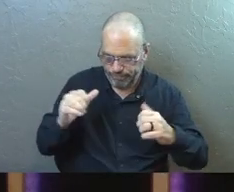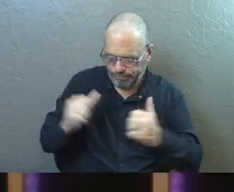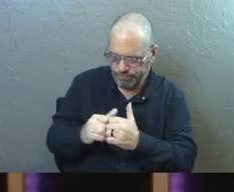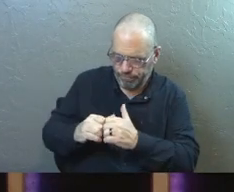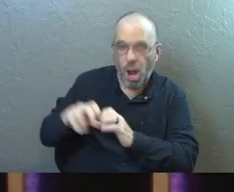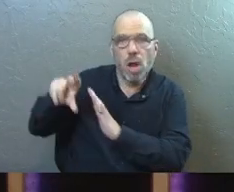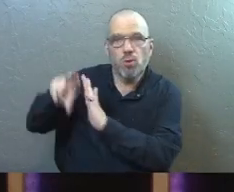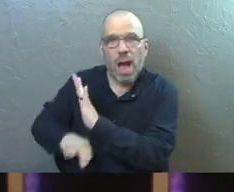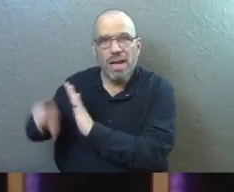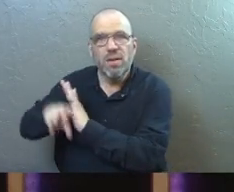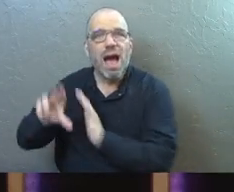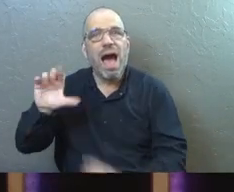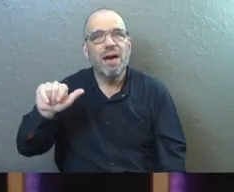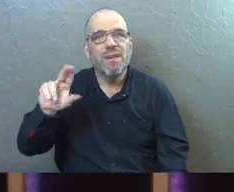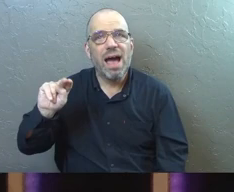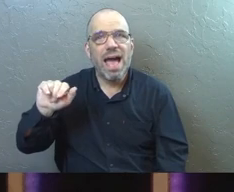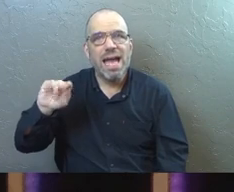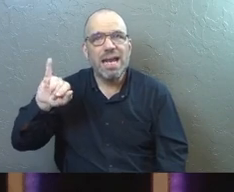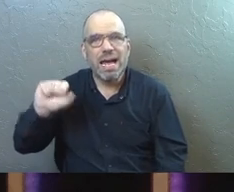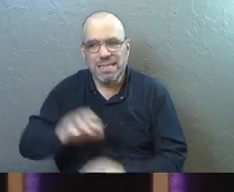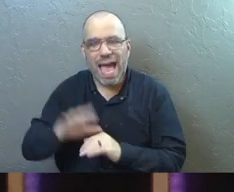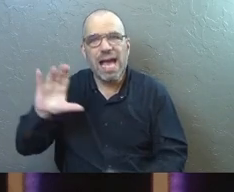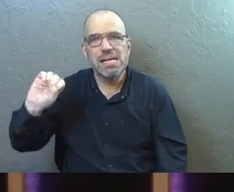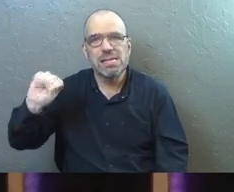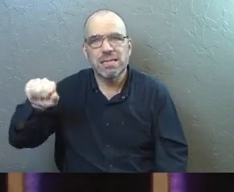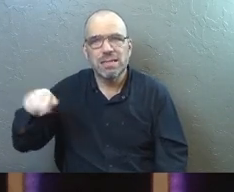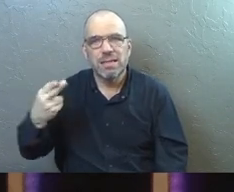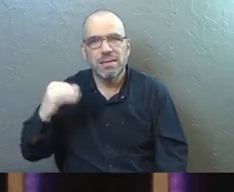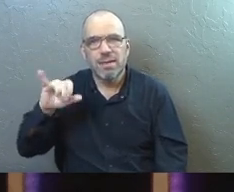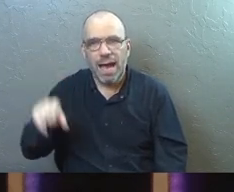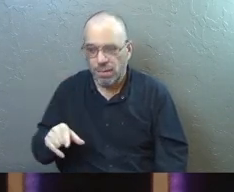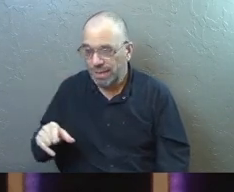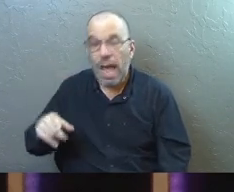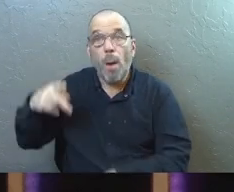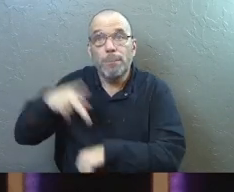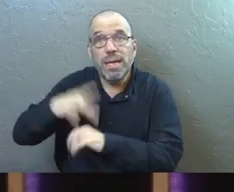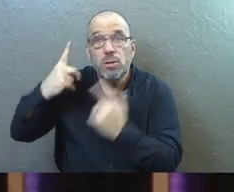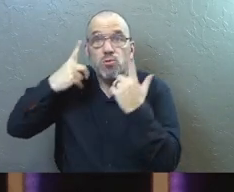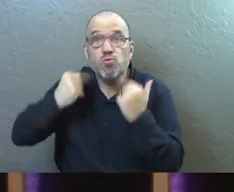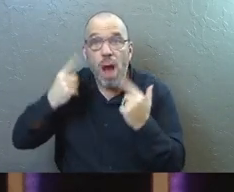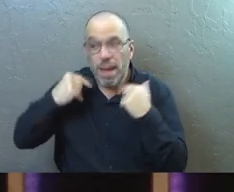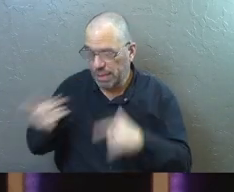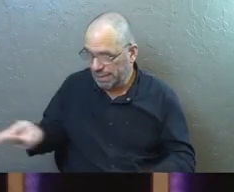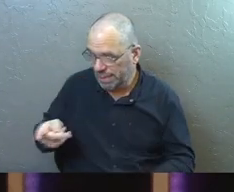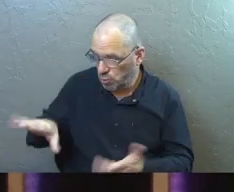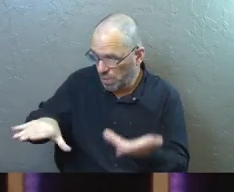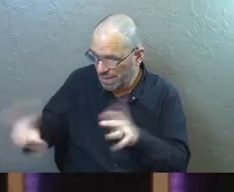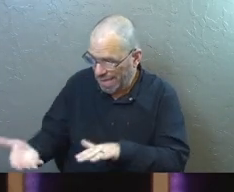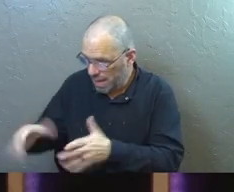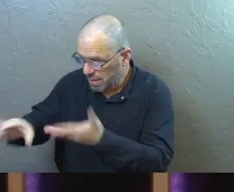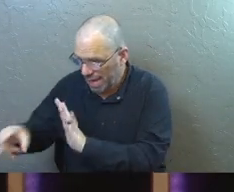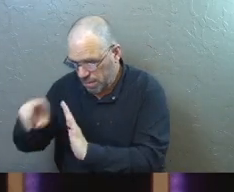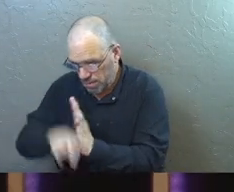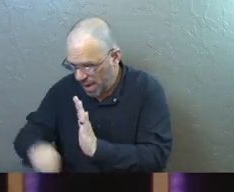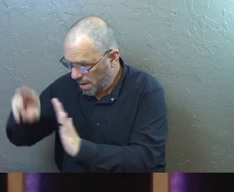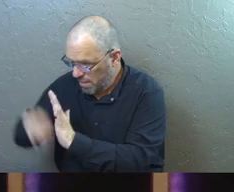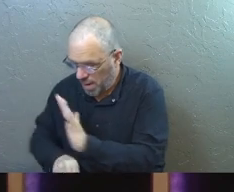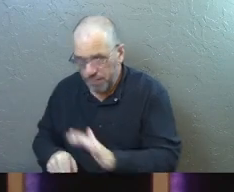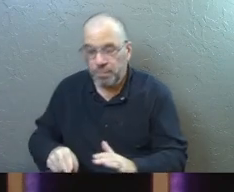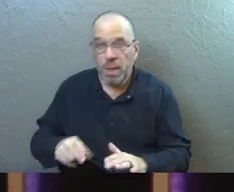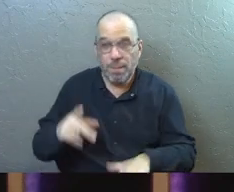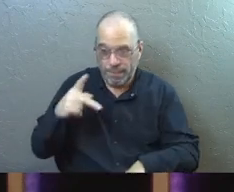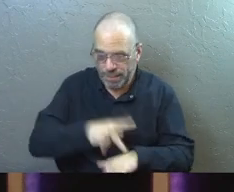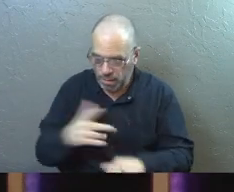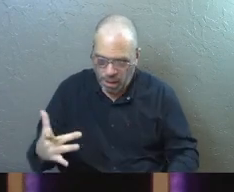to the graves of Ananias and Sapphira and weeping. And Peter's weeping because what has struck Peter more than